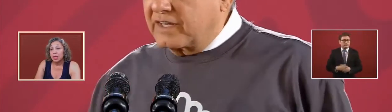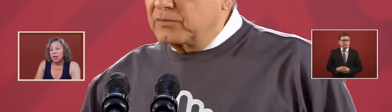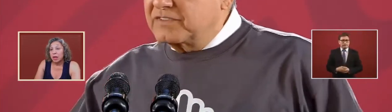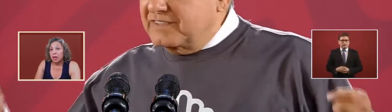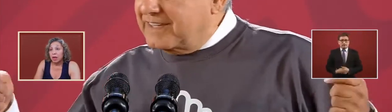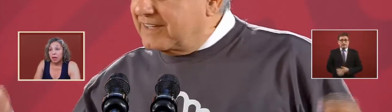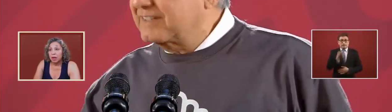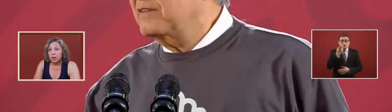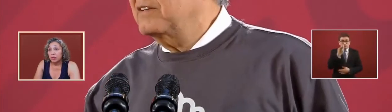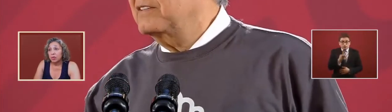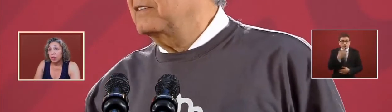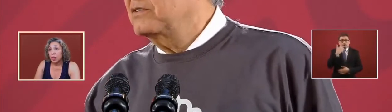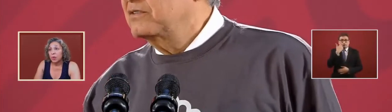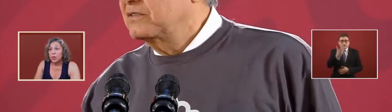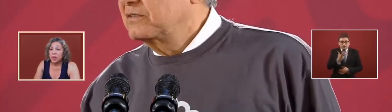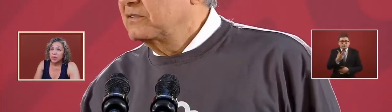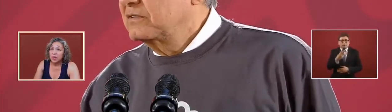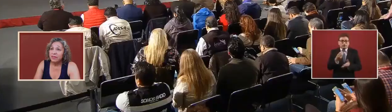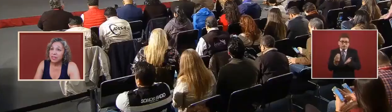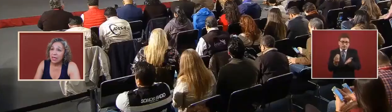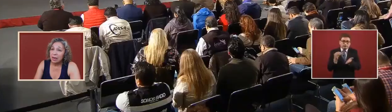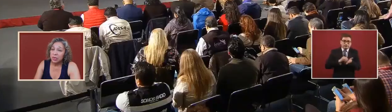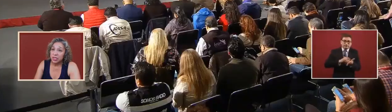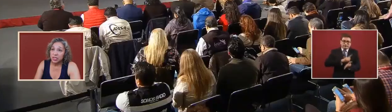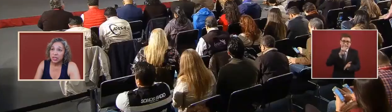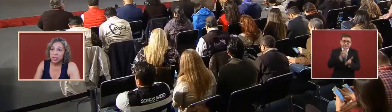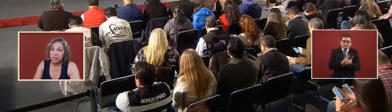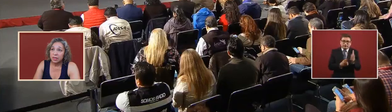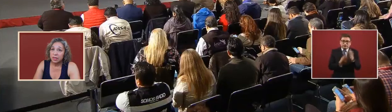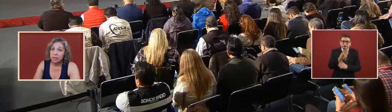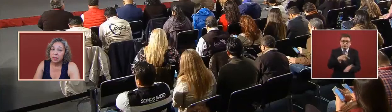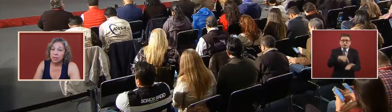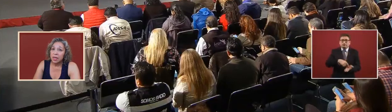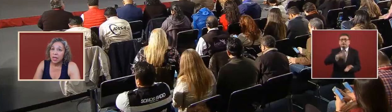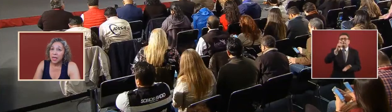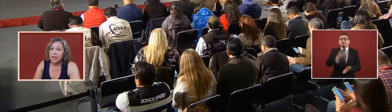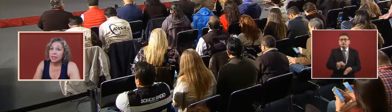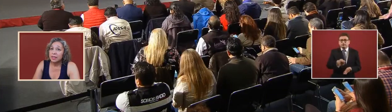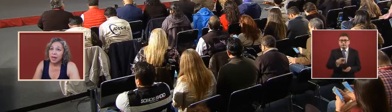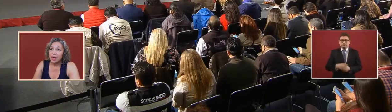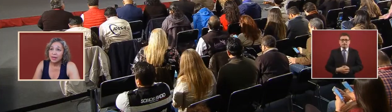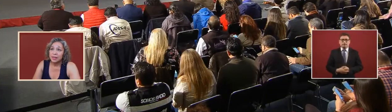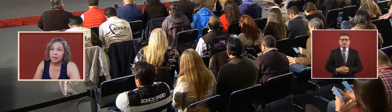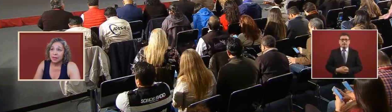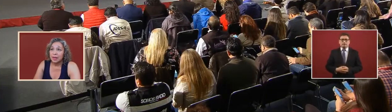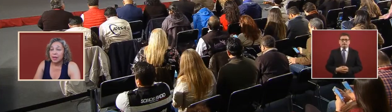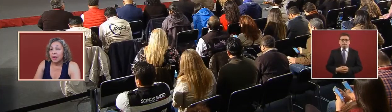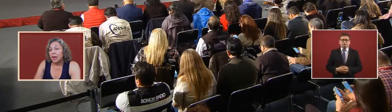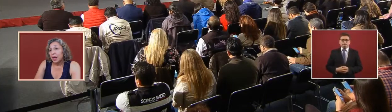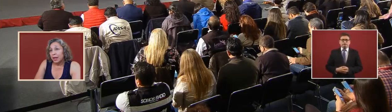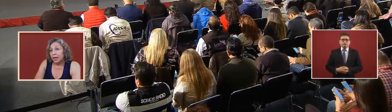what we want to leave established is that